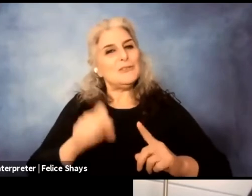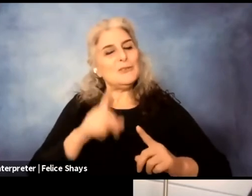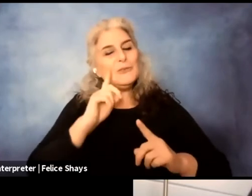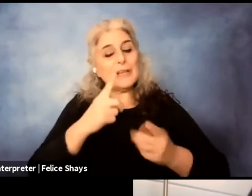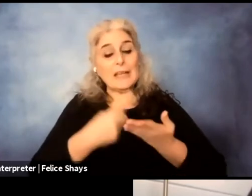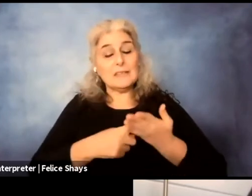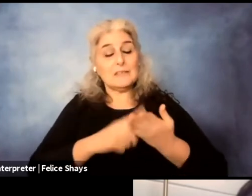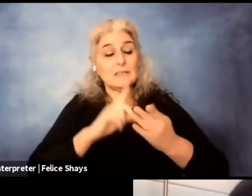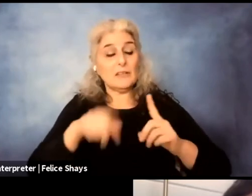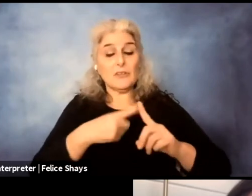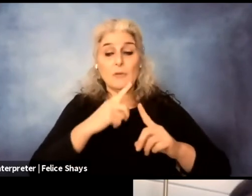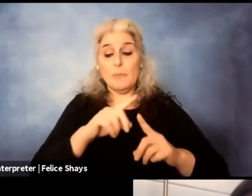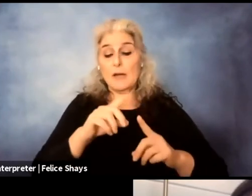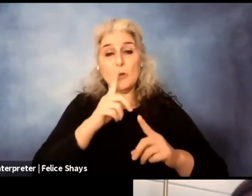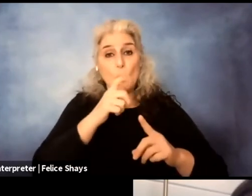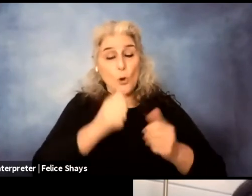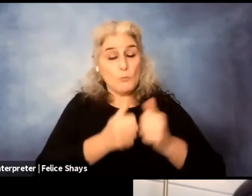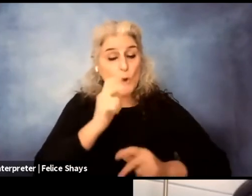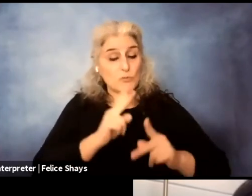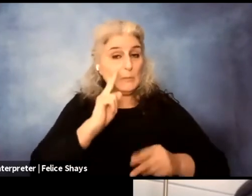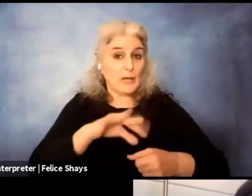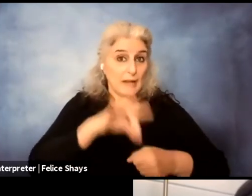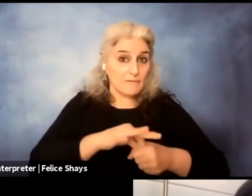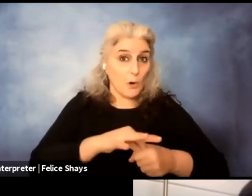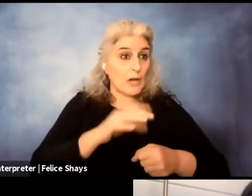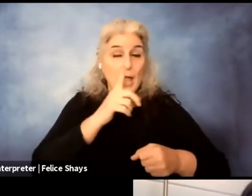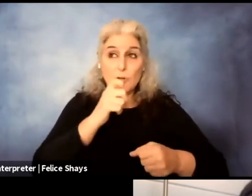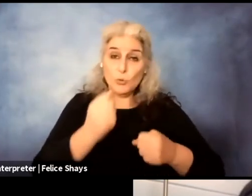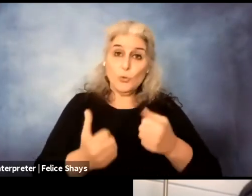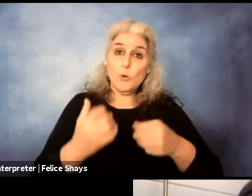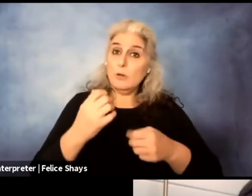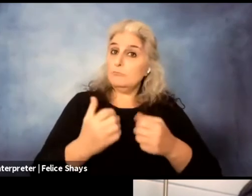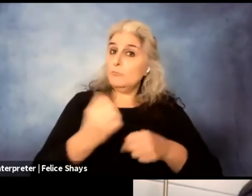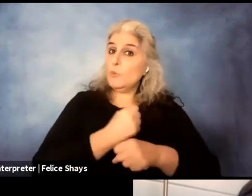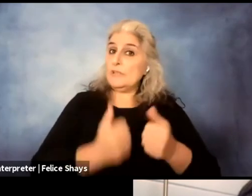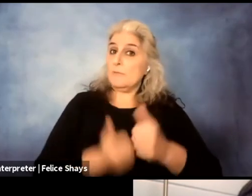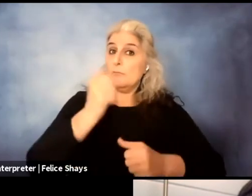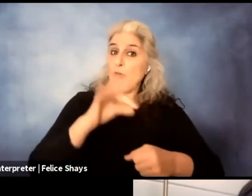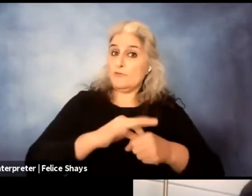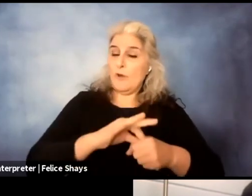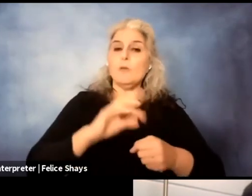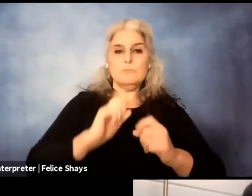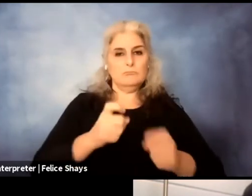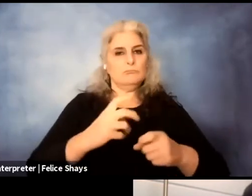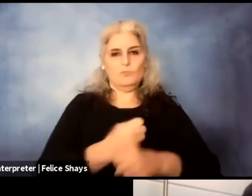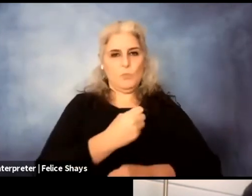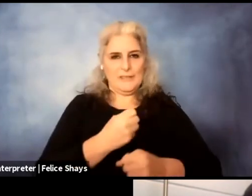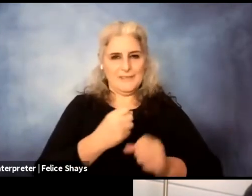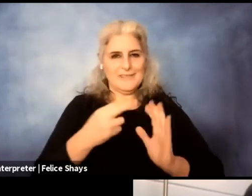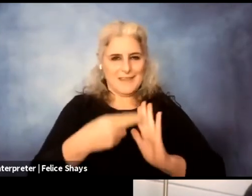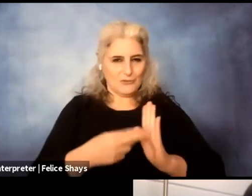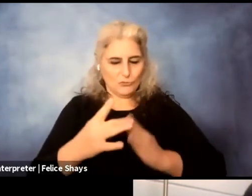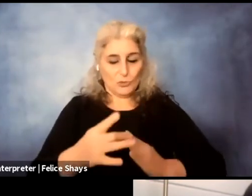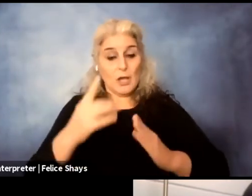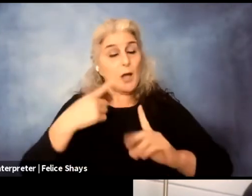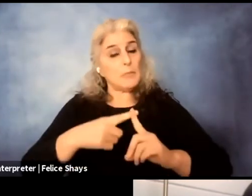rule, meaning like you can like vote on things and you can also, the facilitator can also basically guide conversation